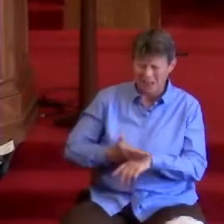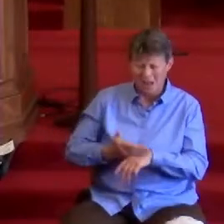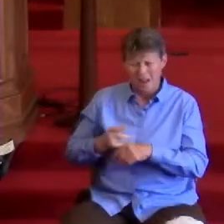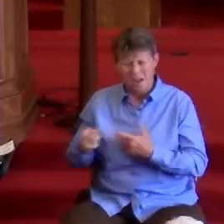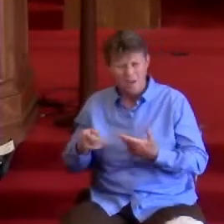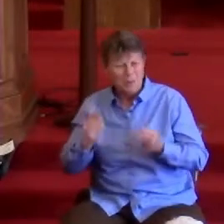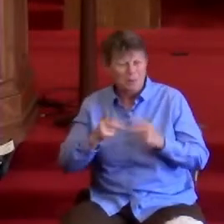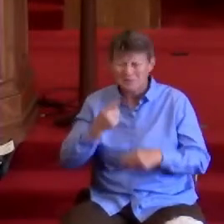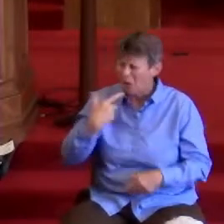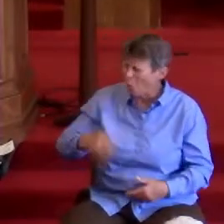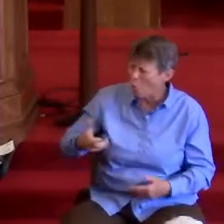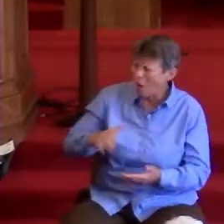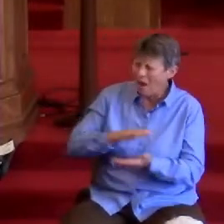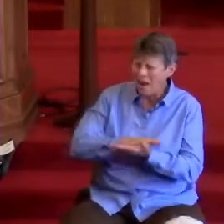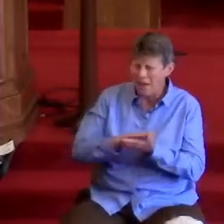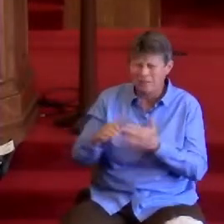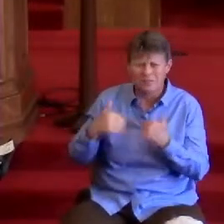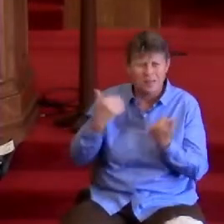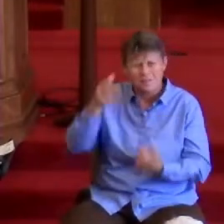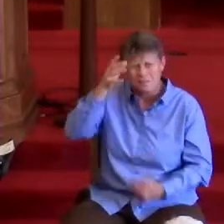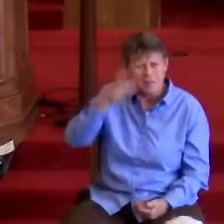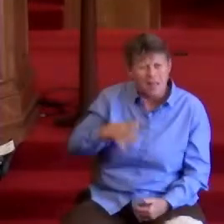exclaimed, what a nice young man.